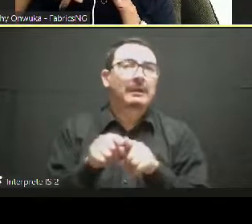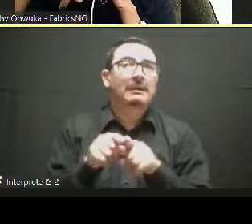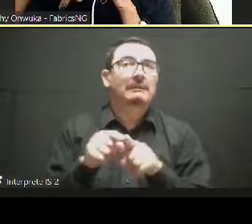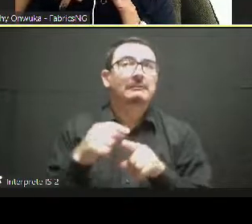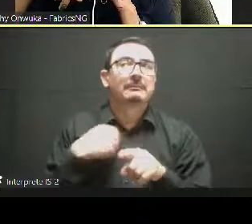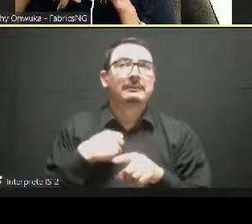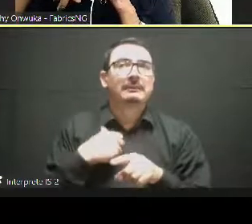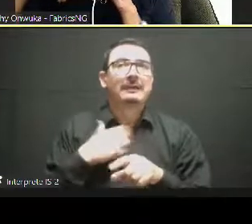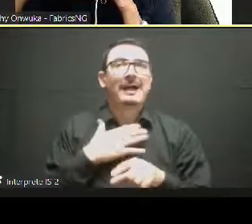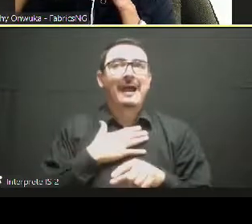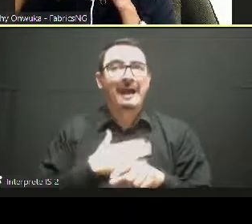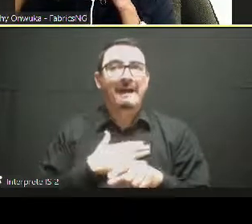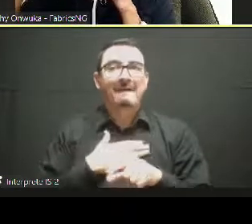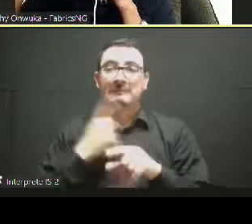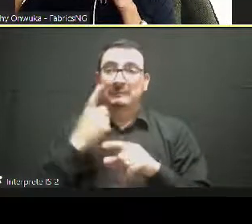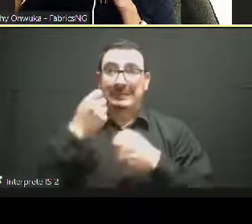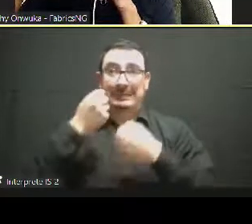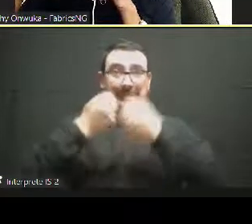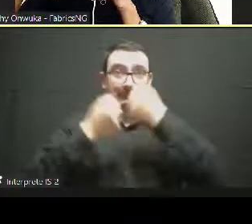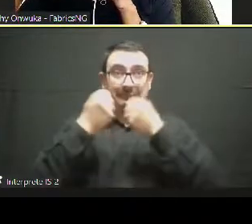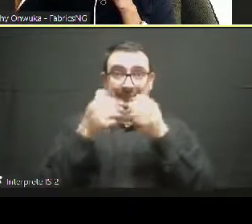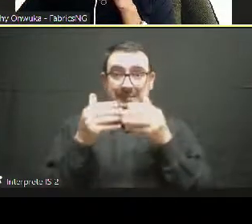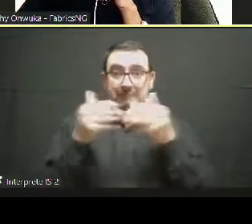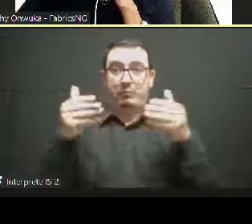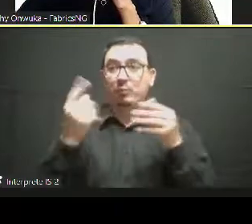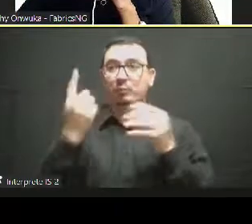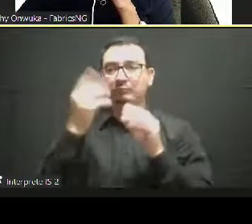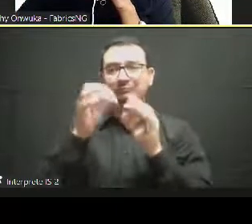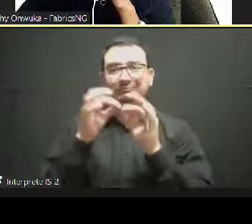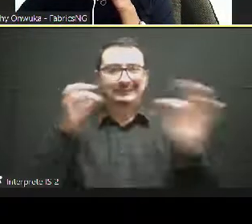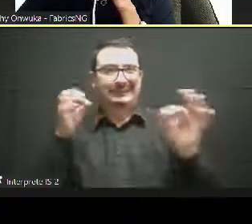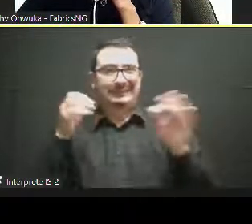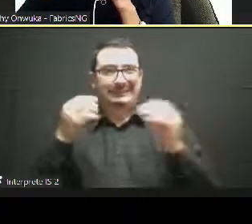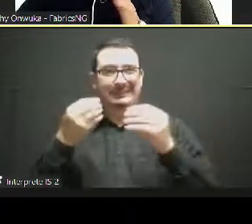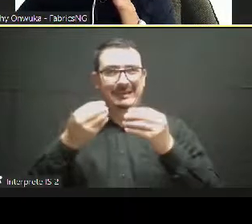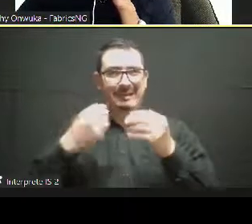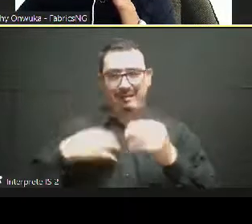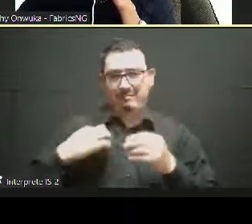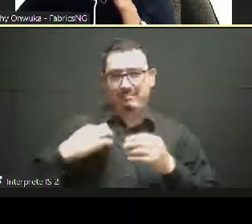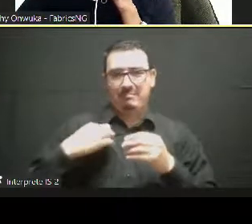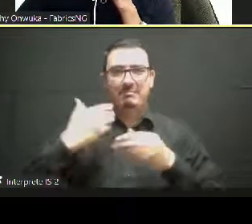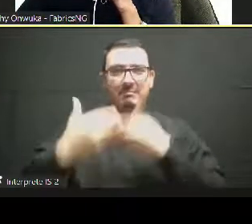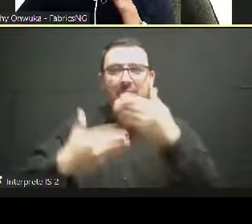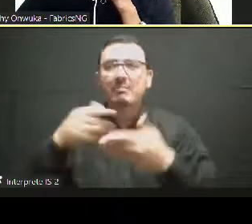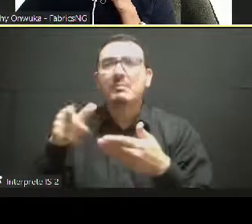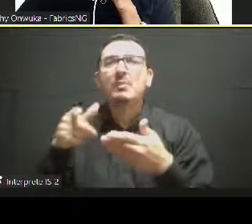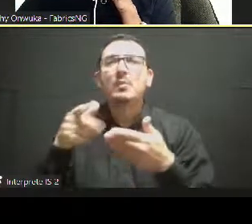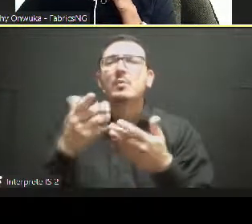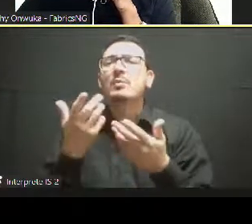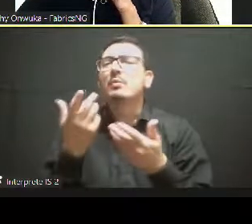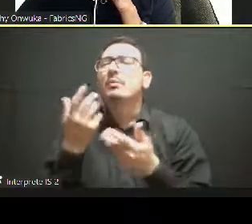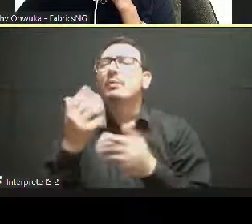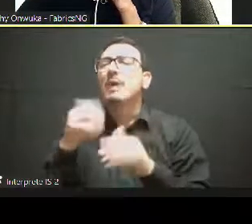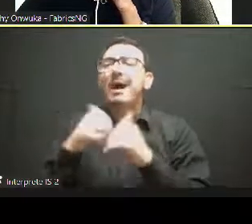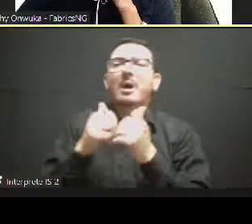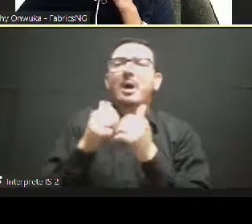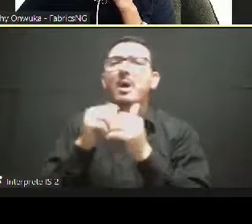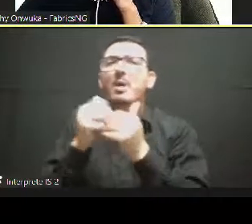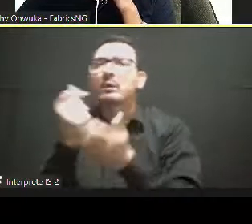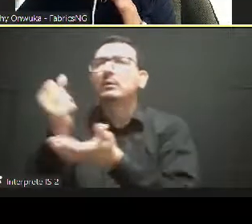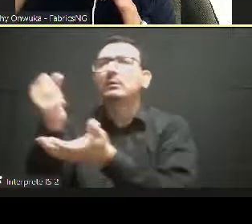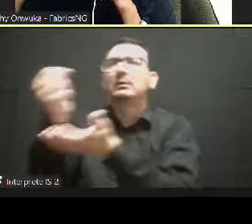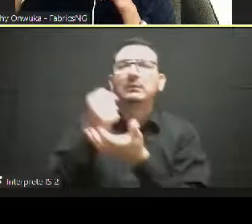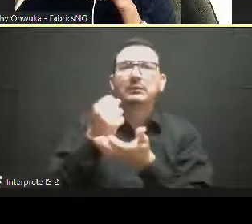pricing, the quality, the logistics cost, it must make financial sense so that you're able to compete effectively in the global fashion market, right?